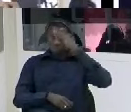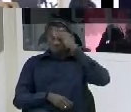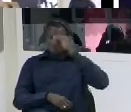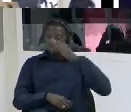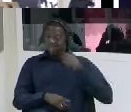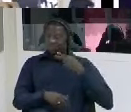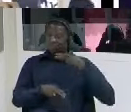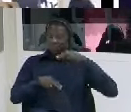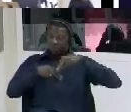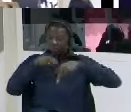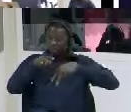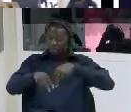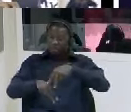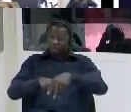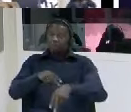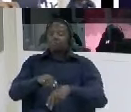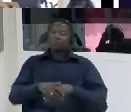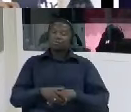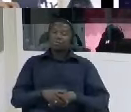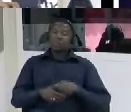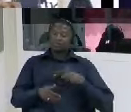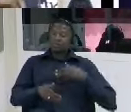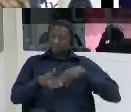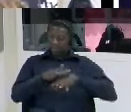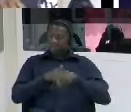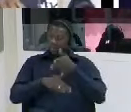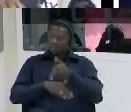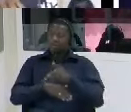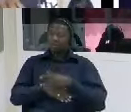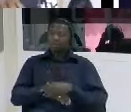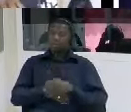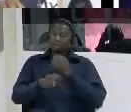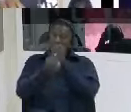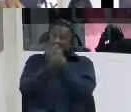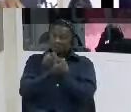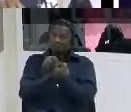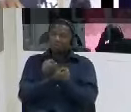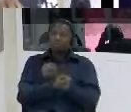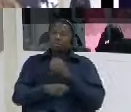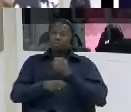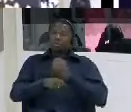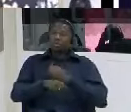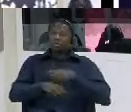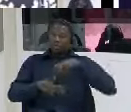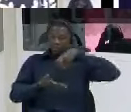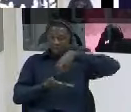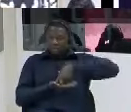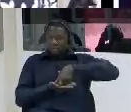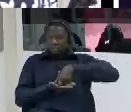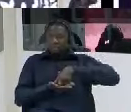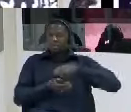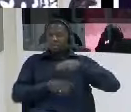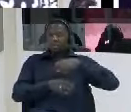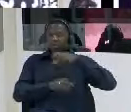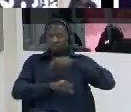i was handcuffed make to kneel down on the a concrete floor